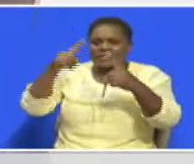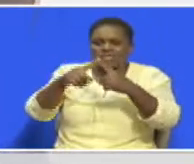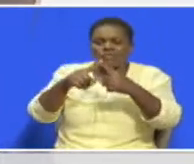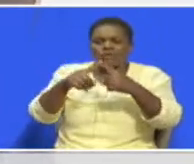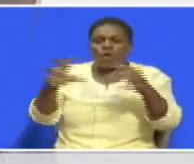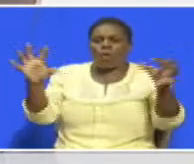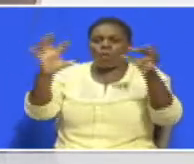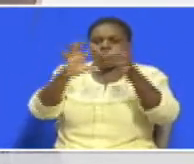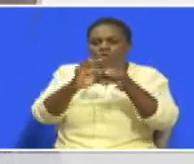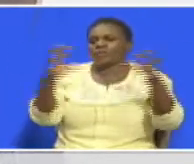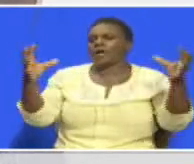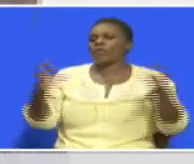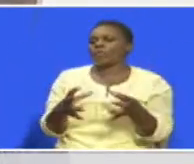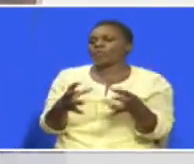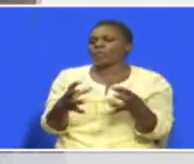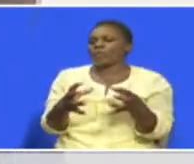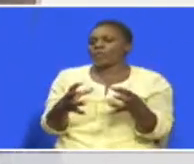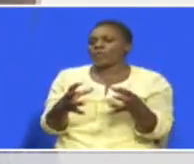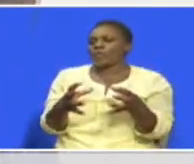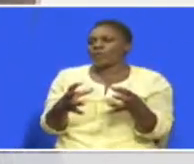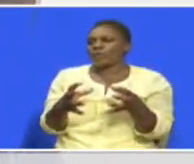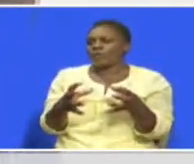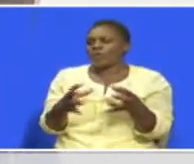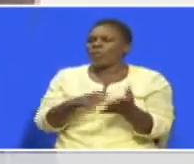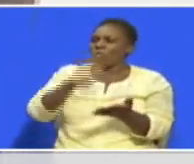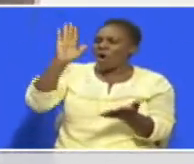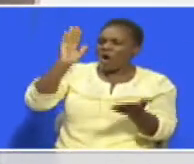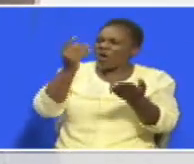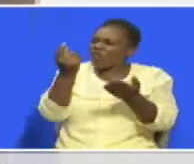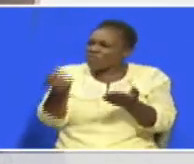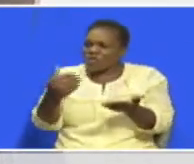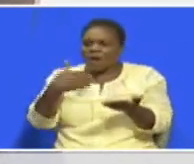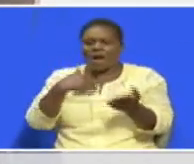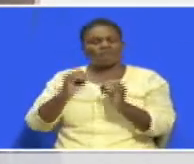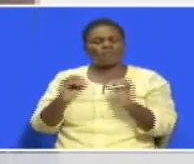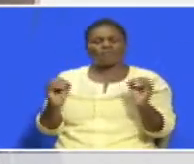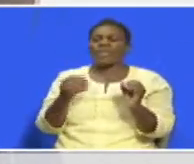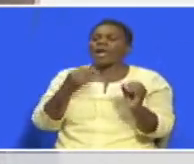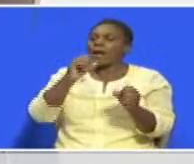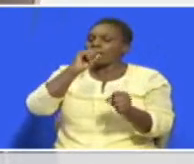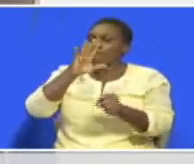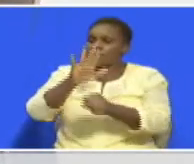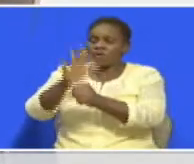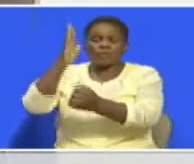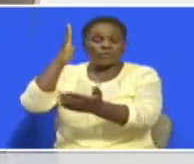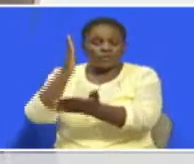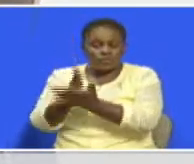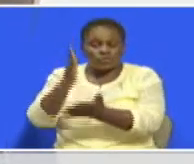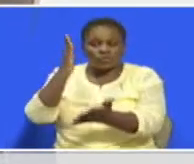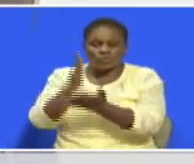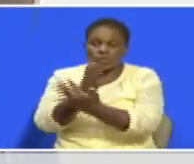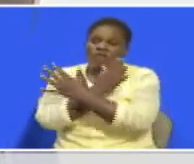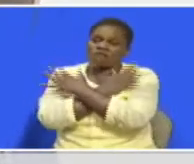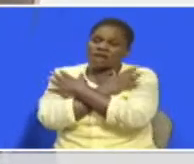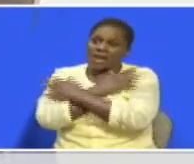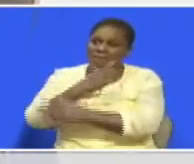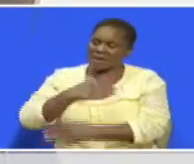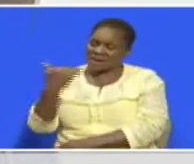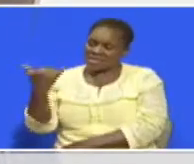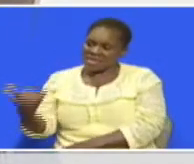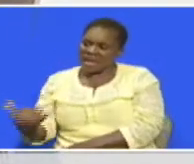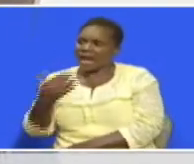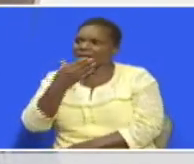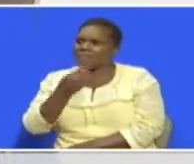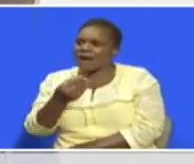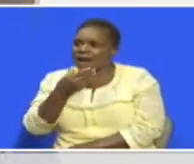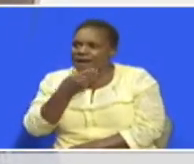umoja There is nothing less or nothing more Now I want to assure my friend the young man he